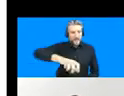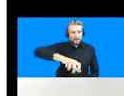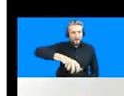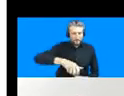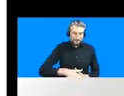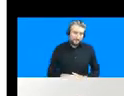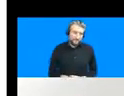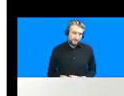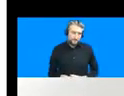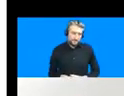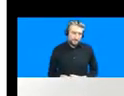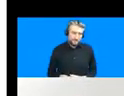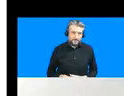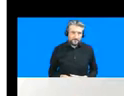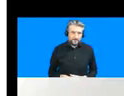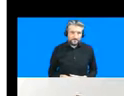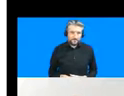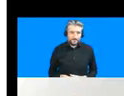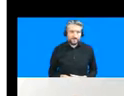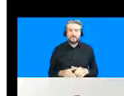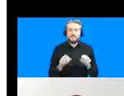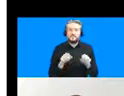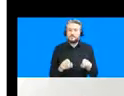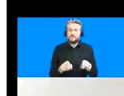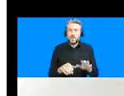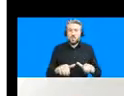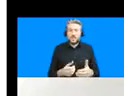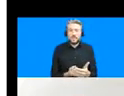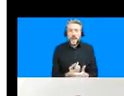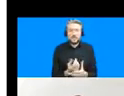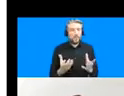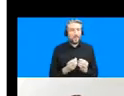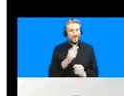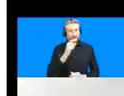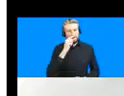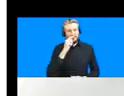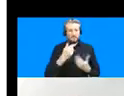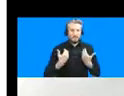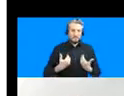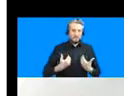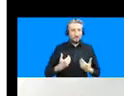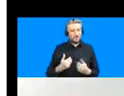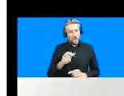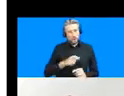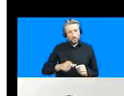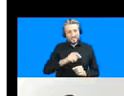typical of what you would find in upper income or elite neighborhoods in the city where you have bike water connections and and uh you know 24